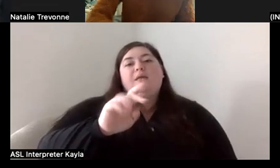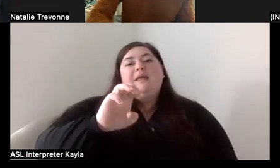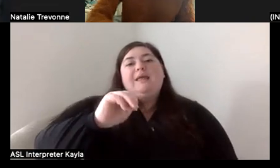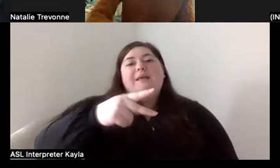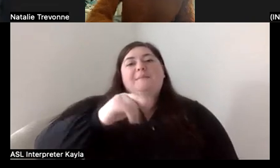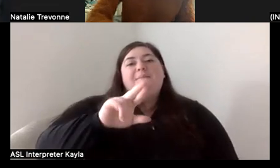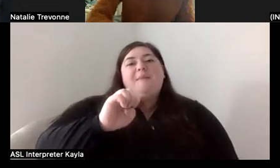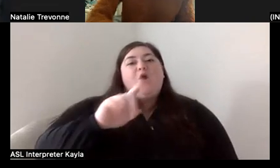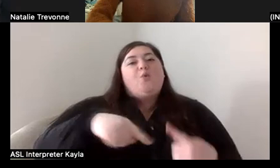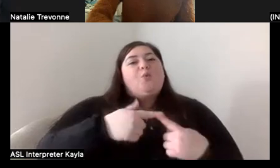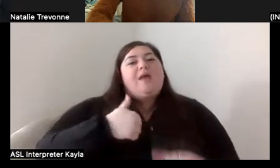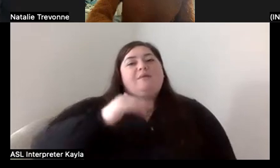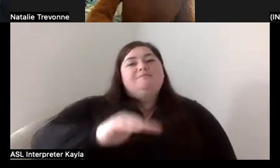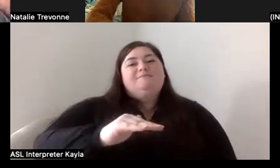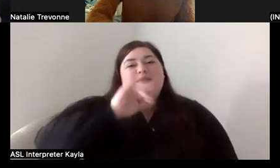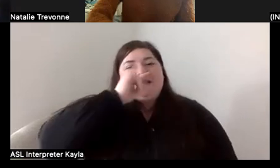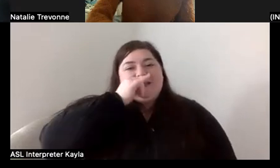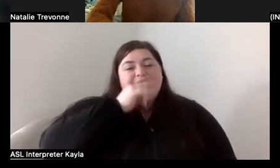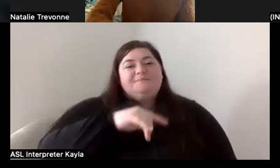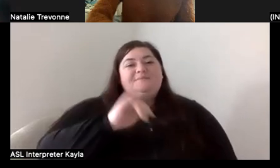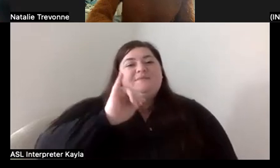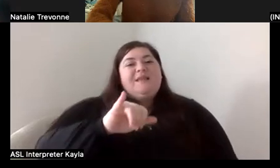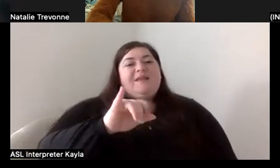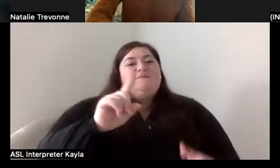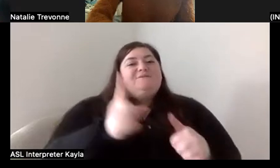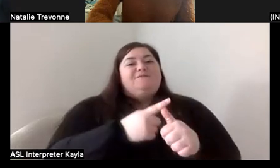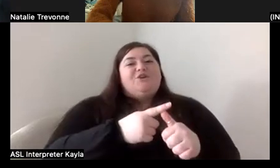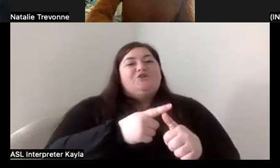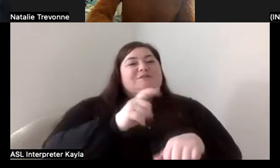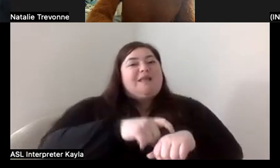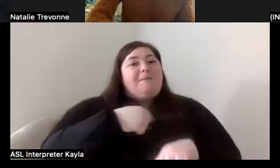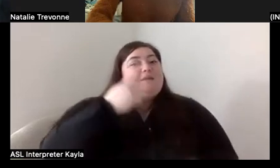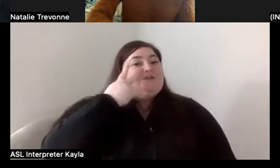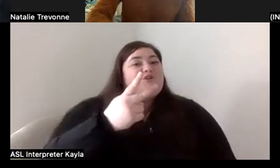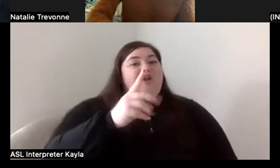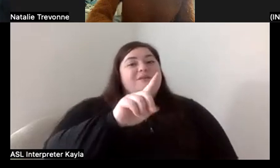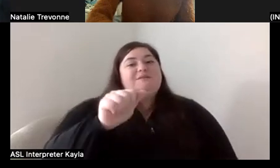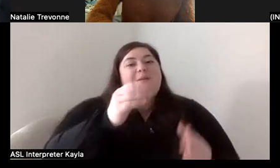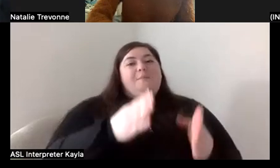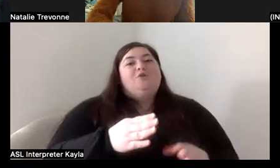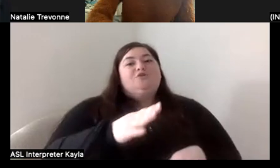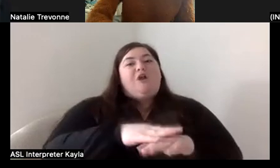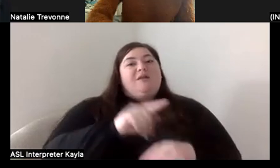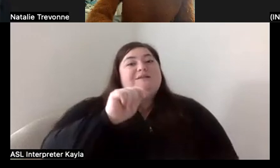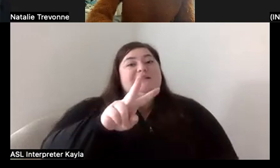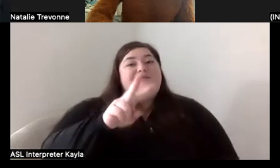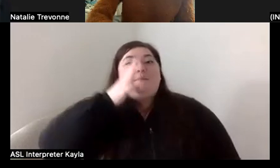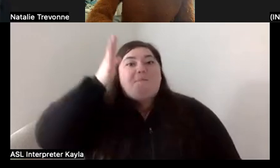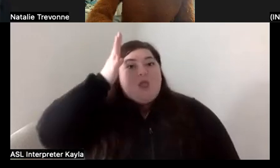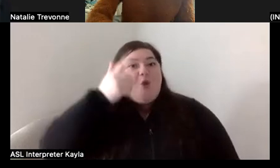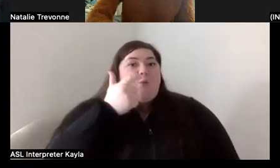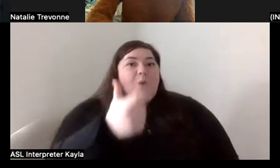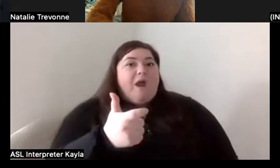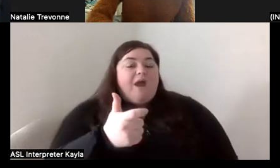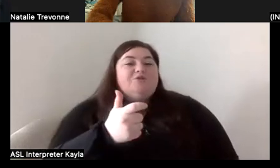You were probably one of the first times I've ever seen a disabled person on television. My parents are watching it and it was